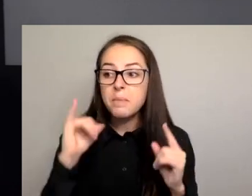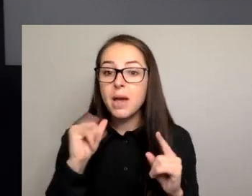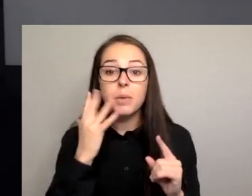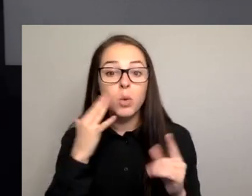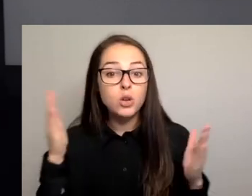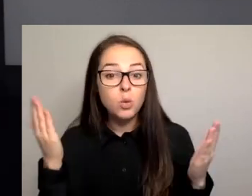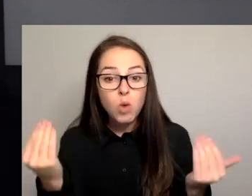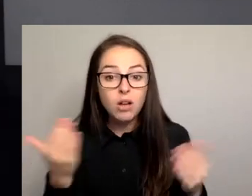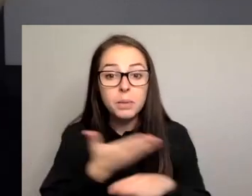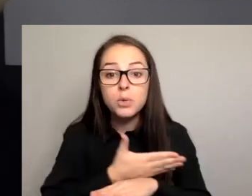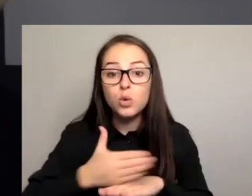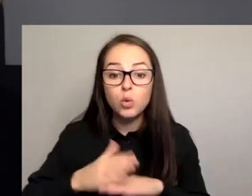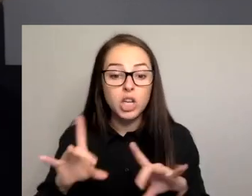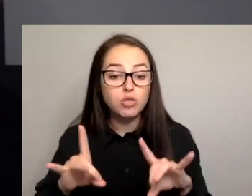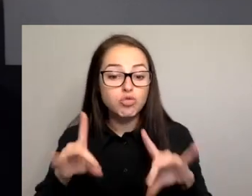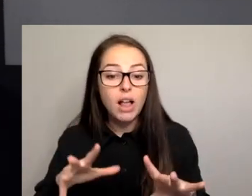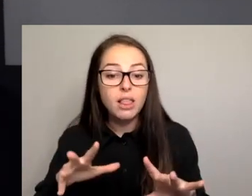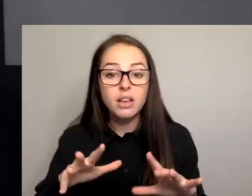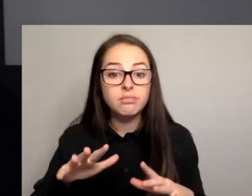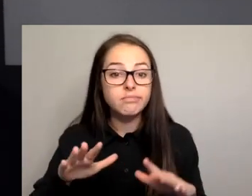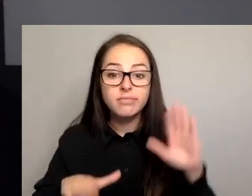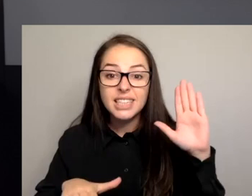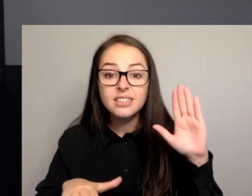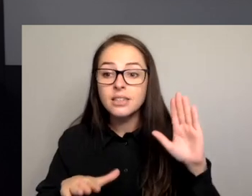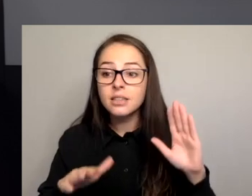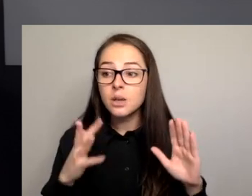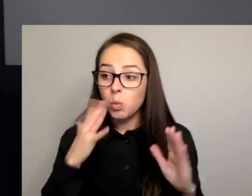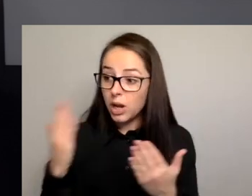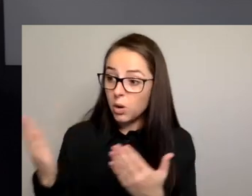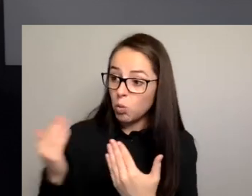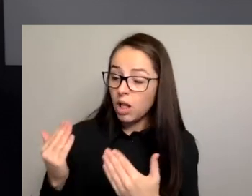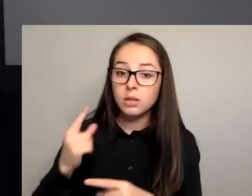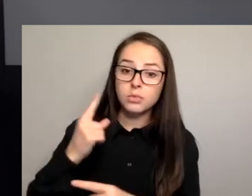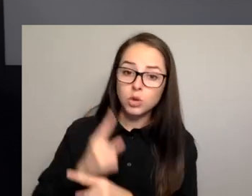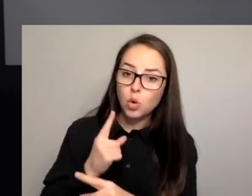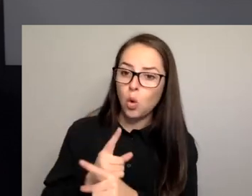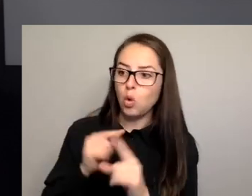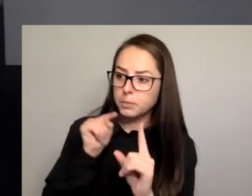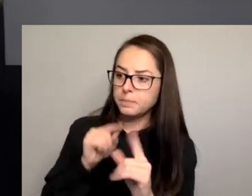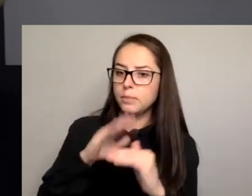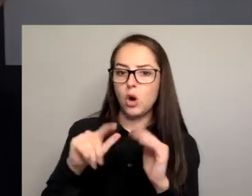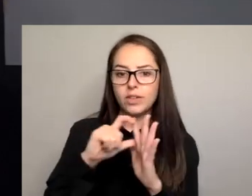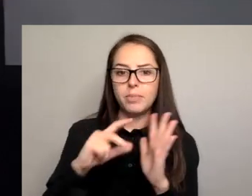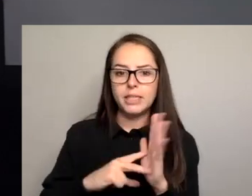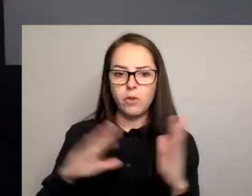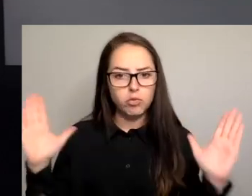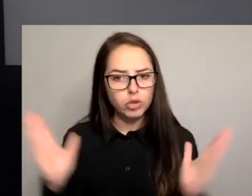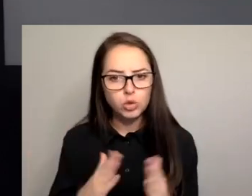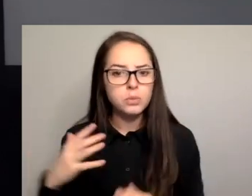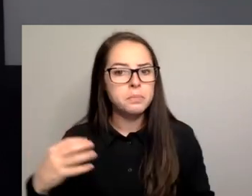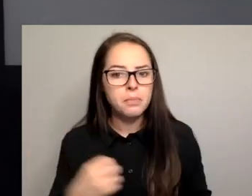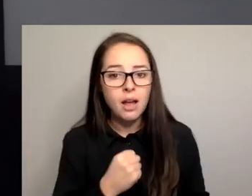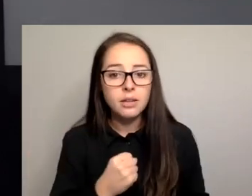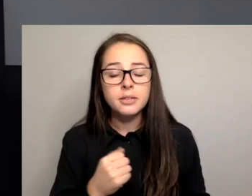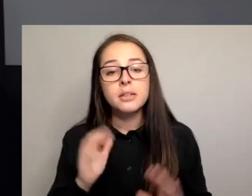Australian citizens and talking about your personal commitment. And I'll leave you with what I think is one